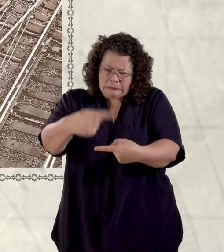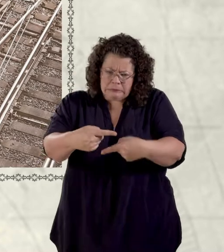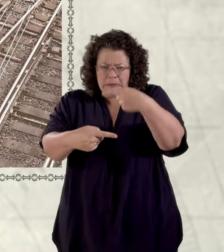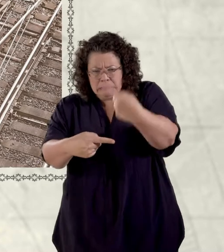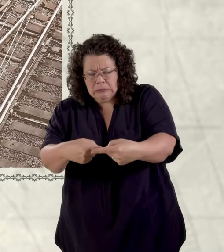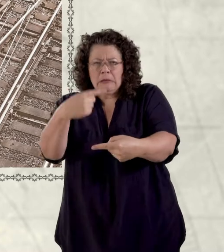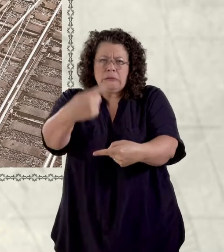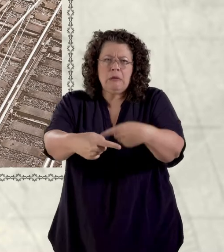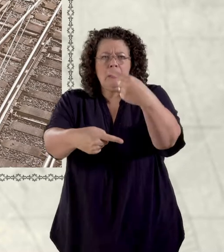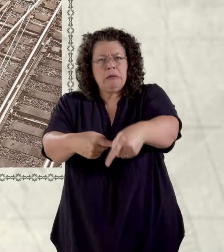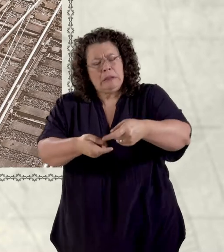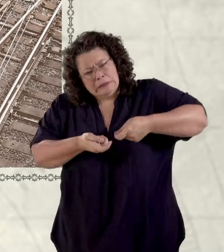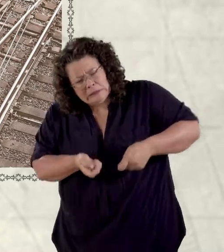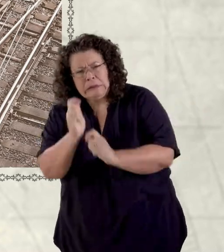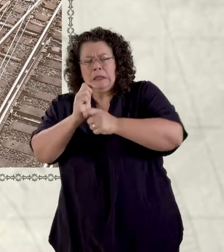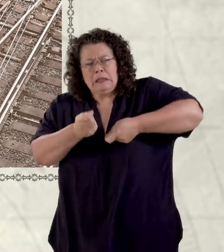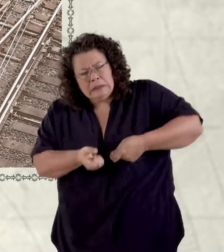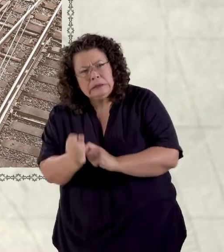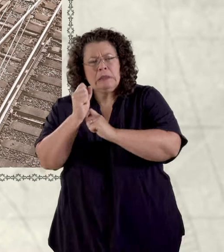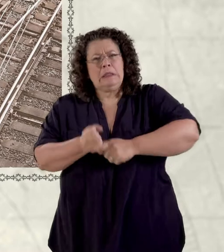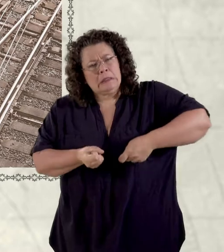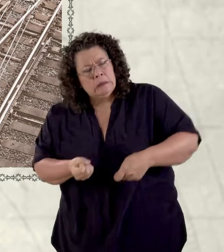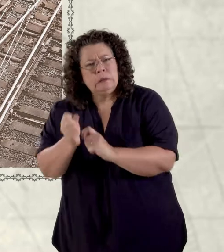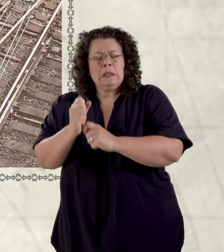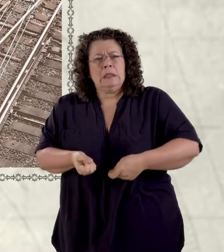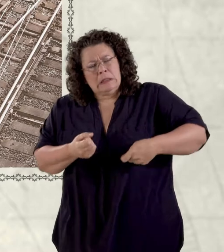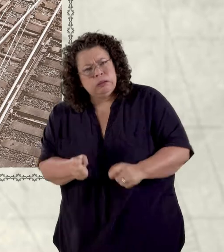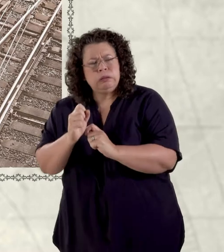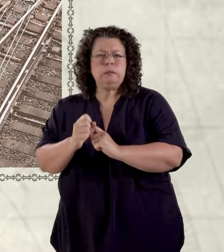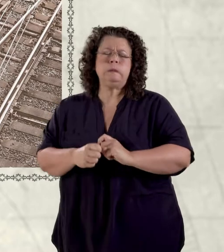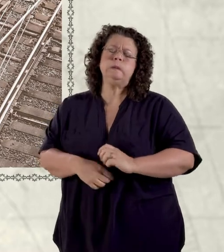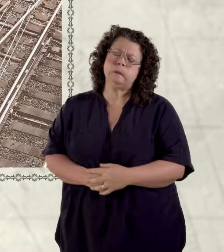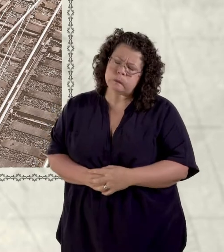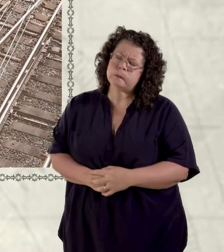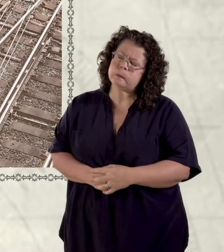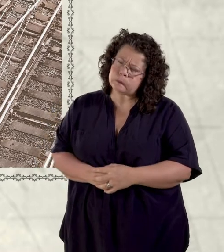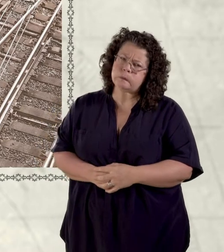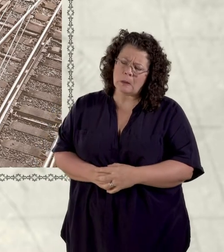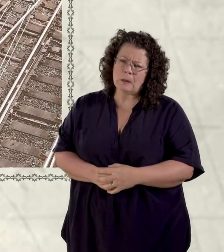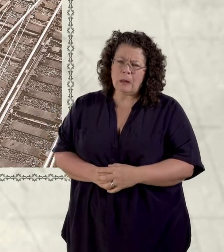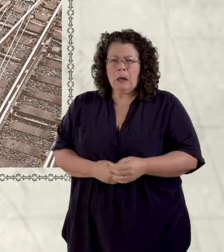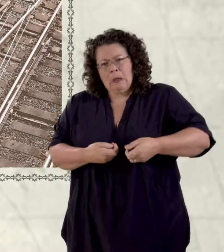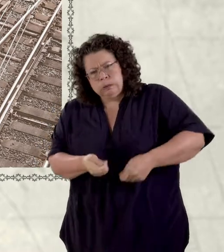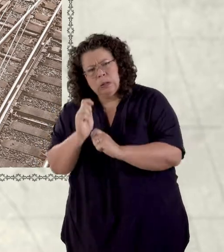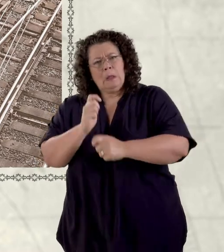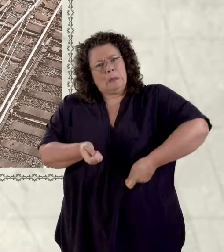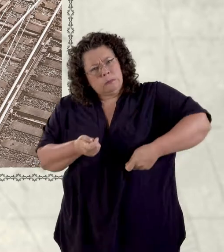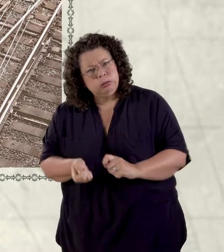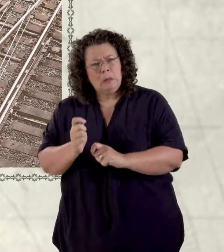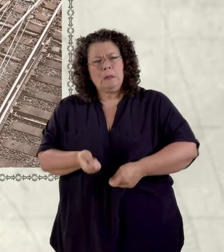dig shift